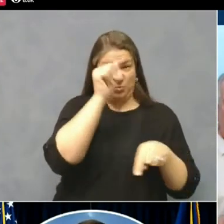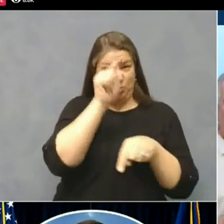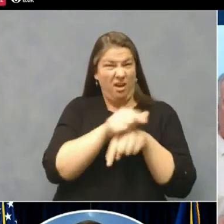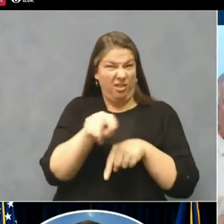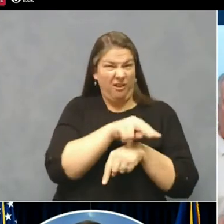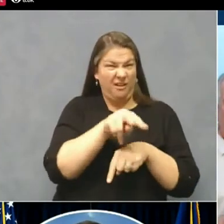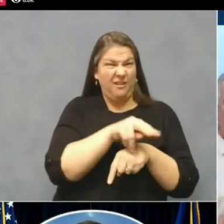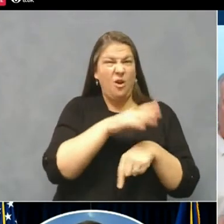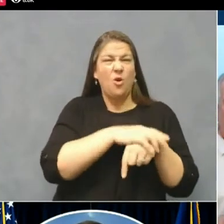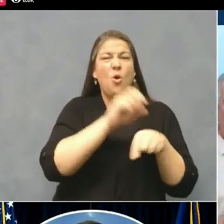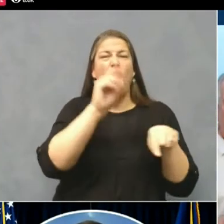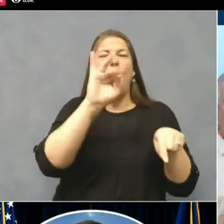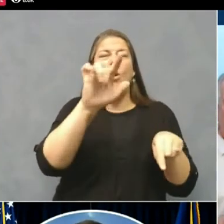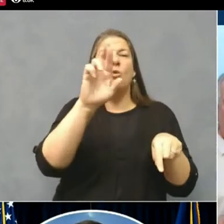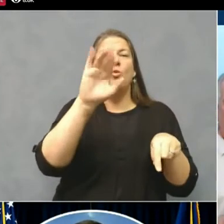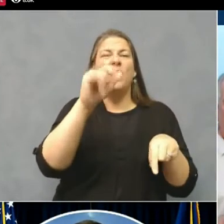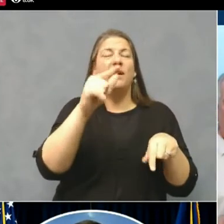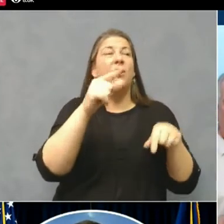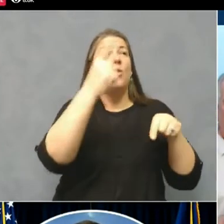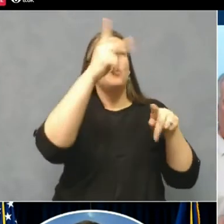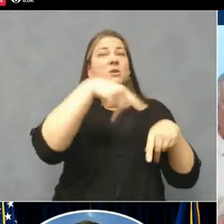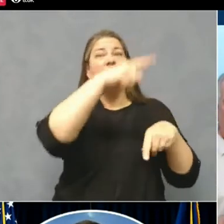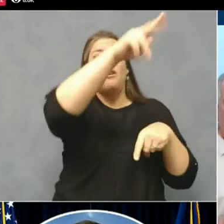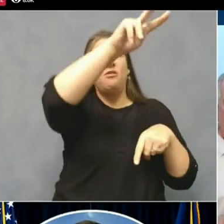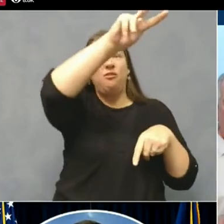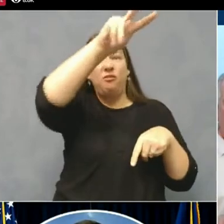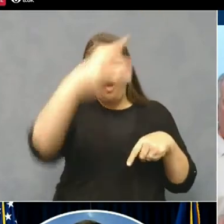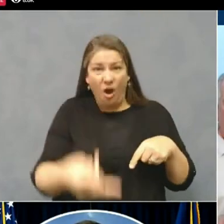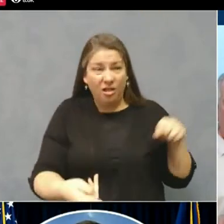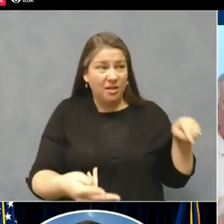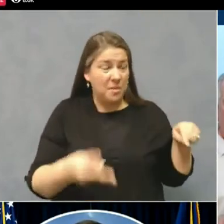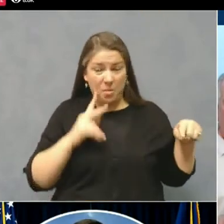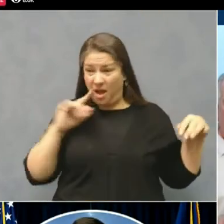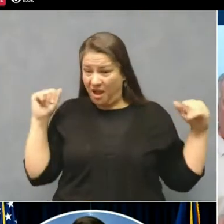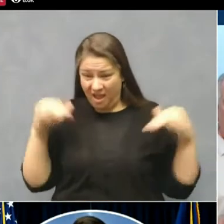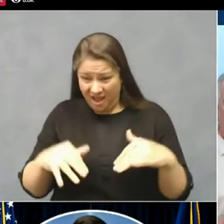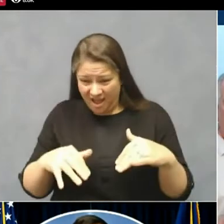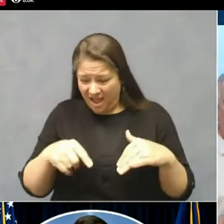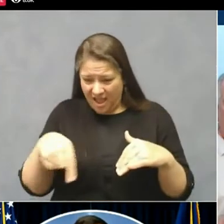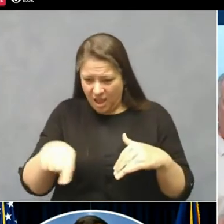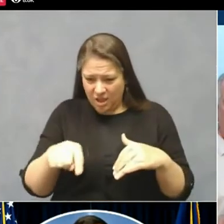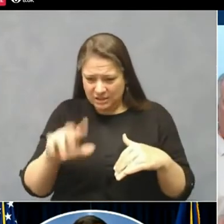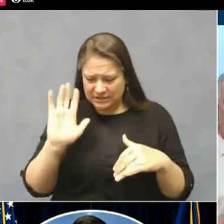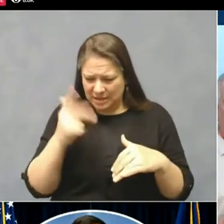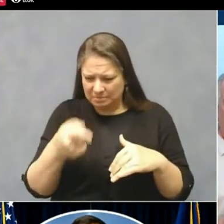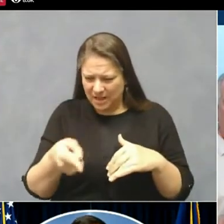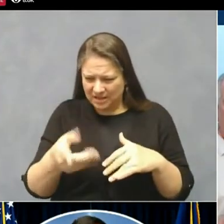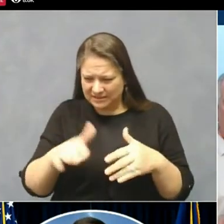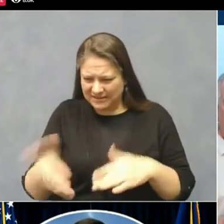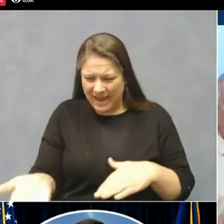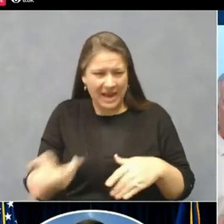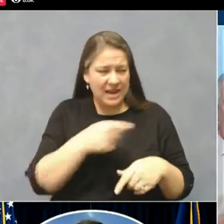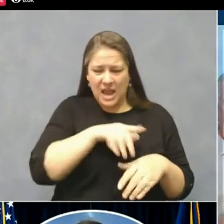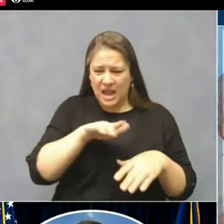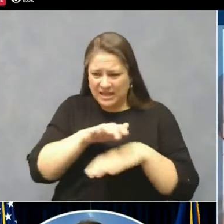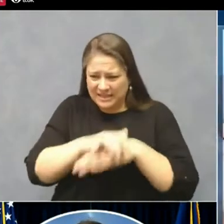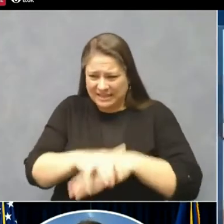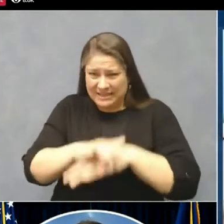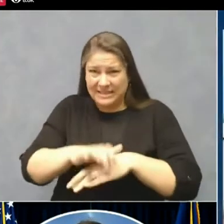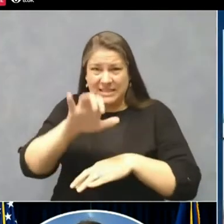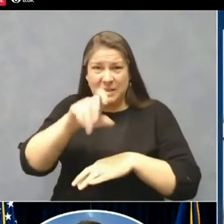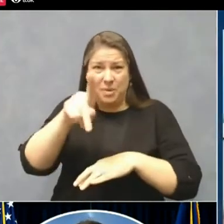member fell. While others presumed the man gone, Michael jumped in and performed CPR. He saved that man's life.